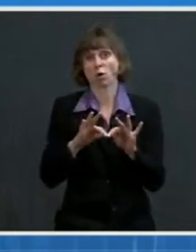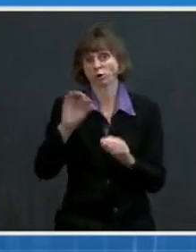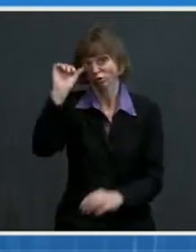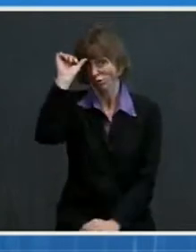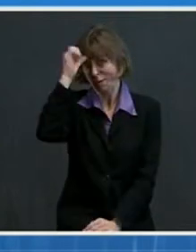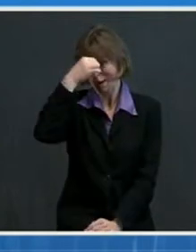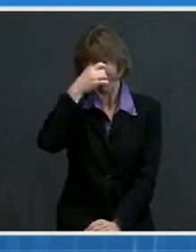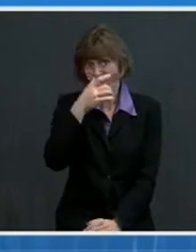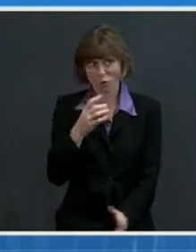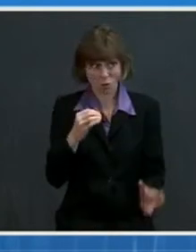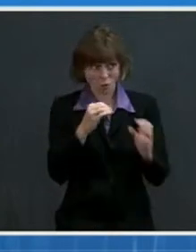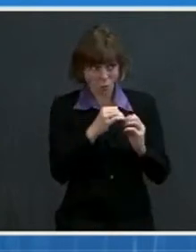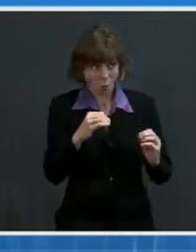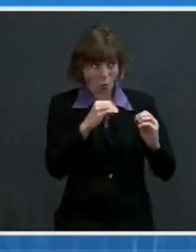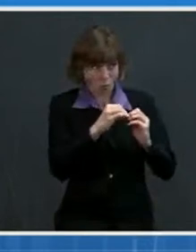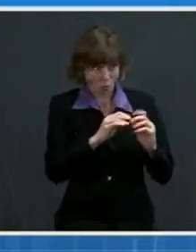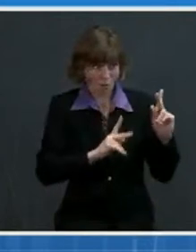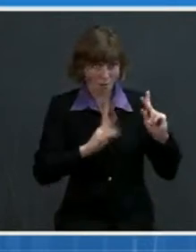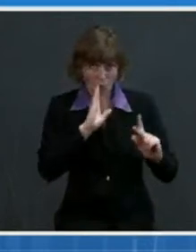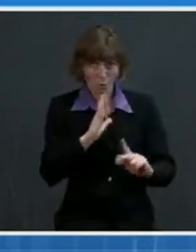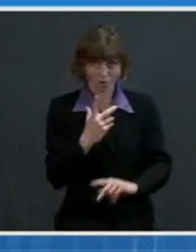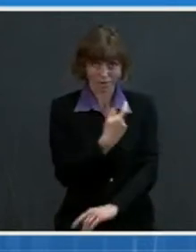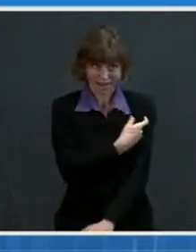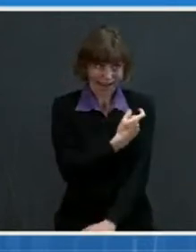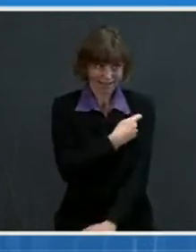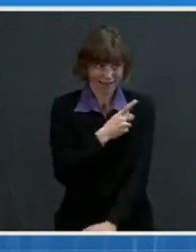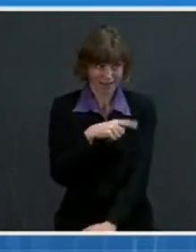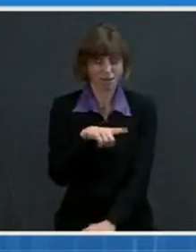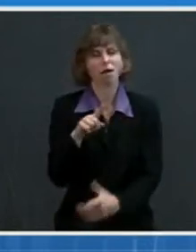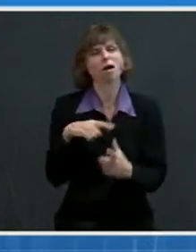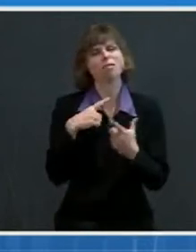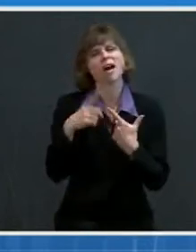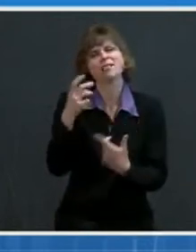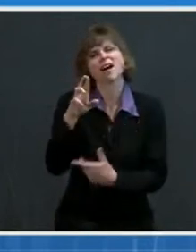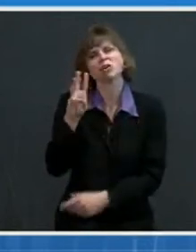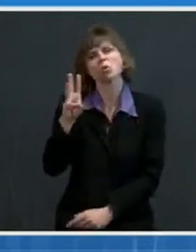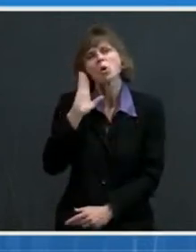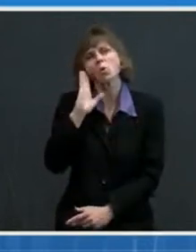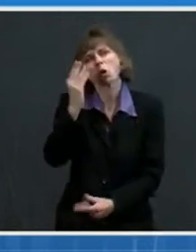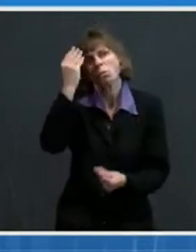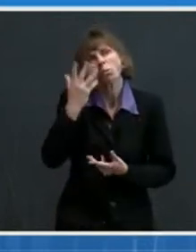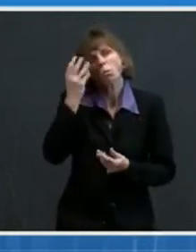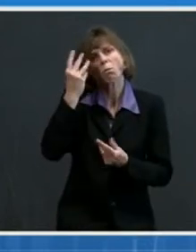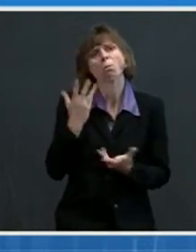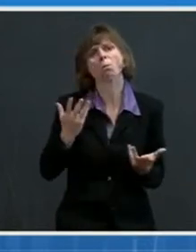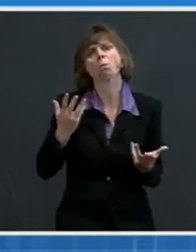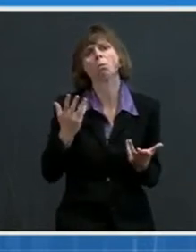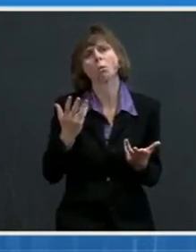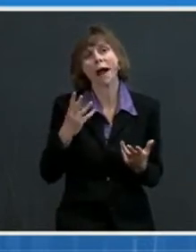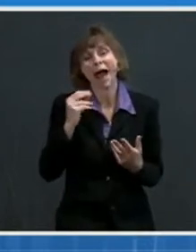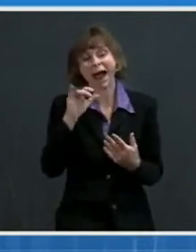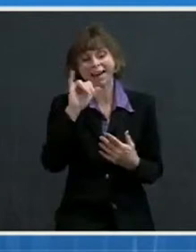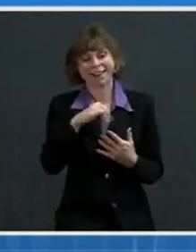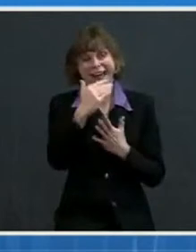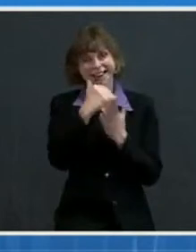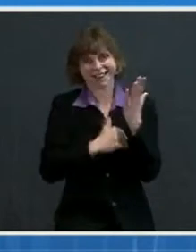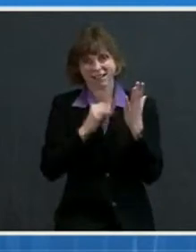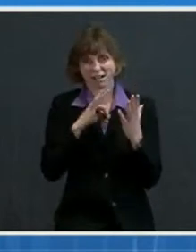vaccinated, Dr. Walensky will continue to update us and that list of activities will continue to grow.